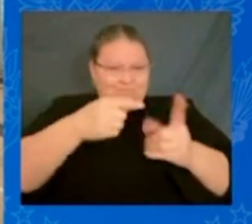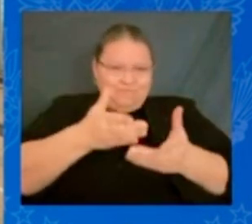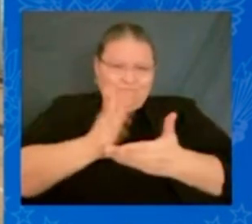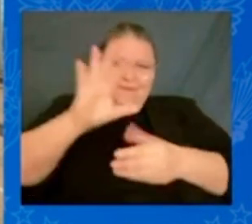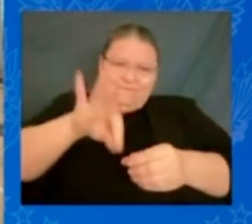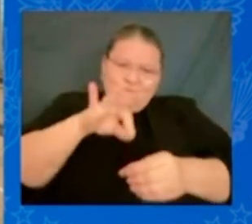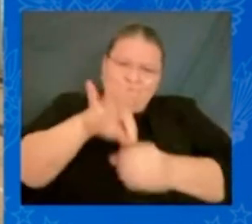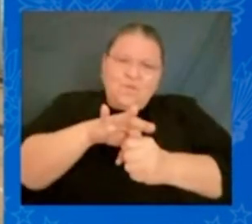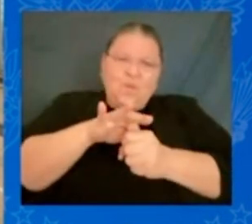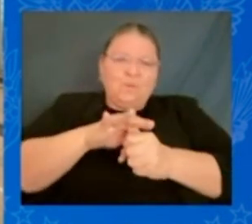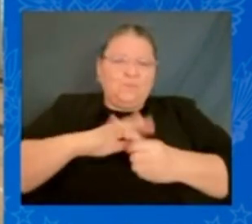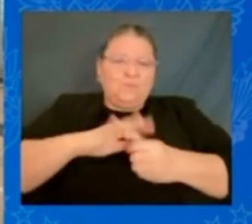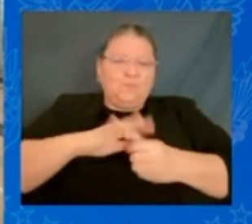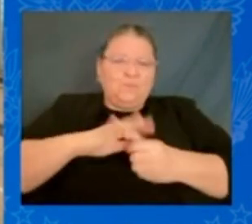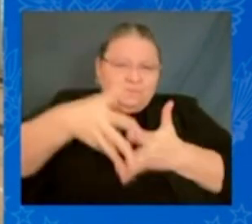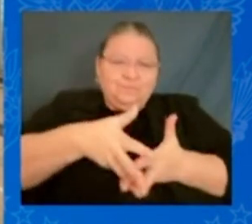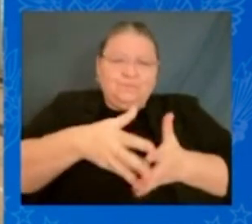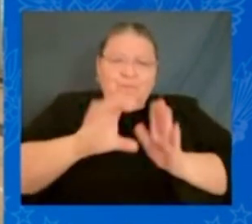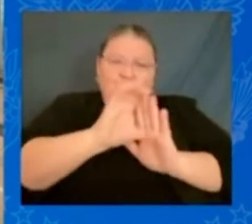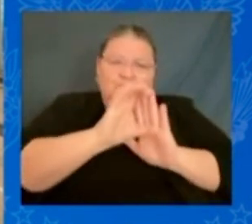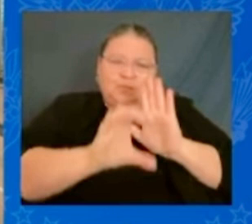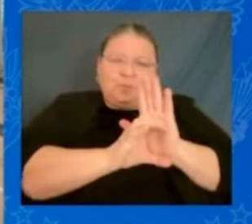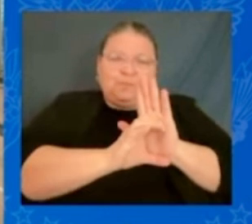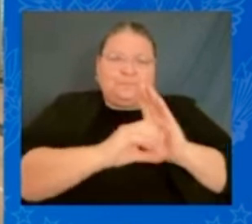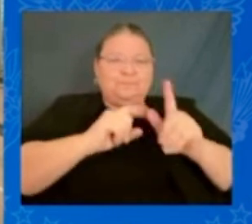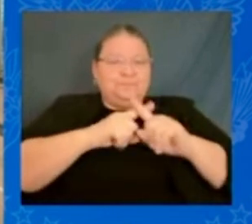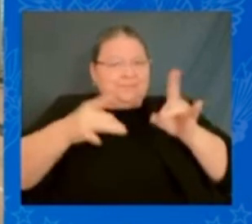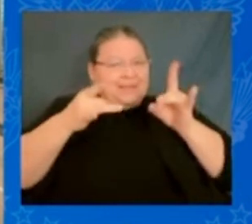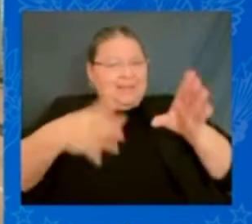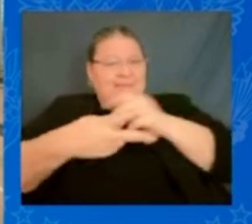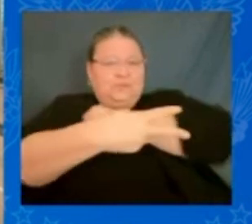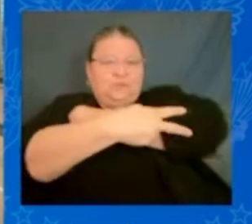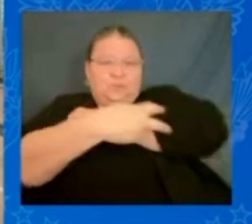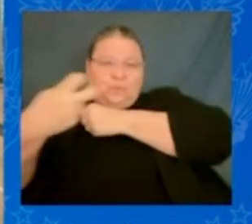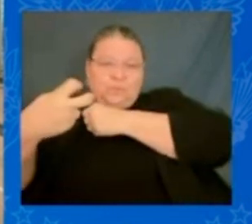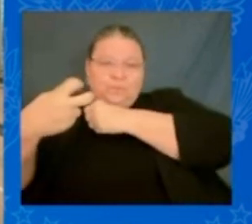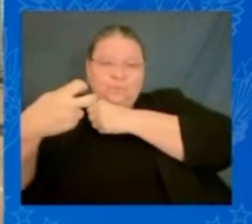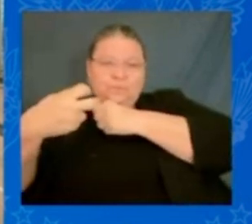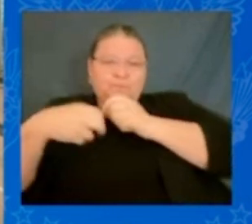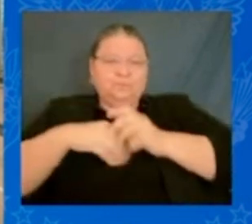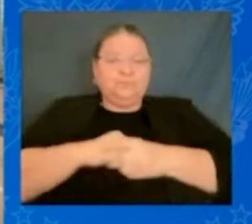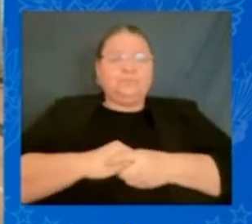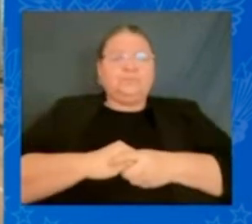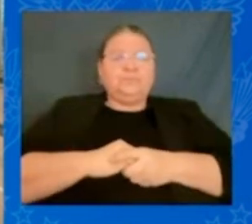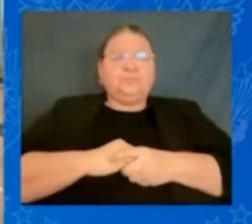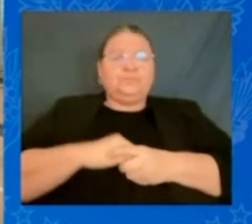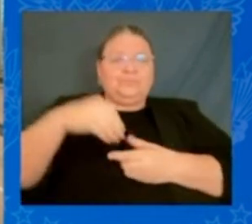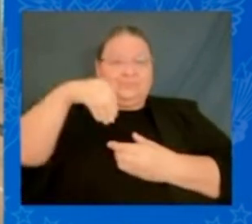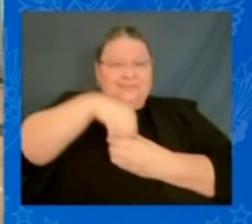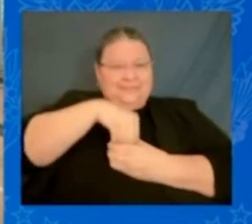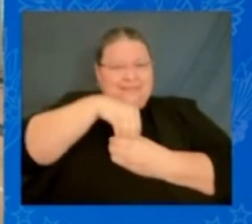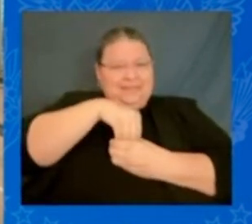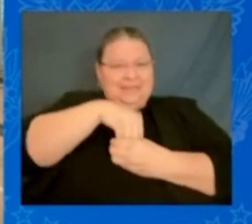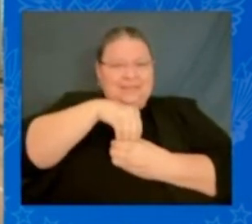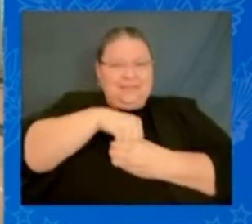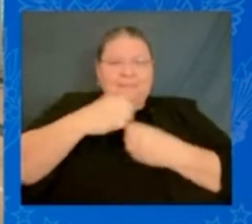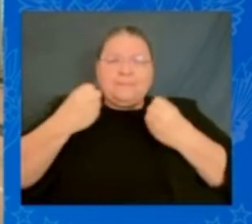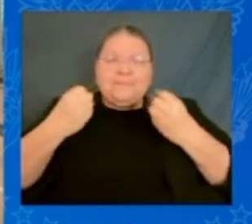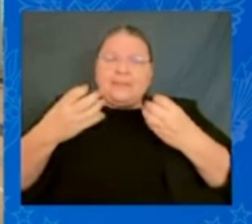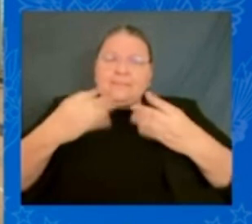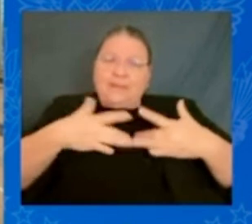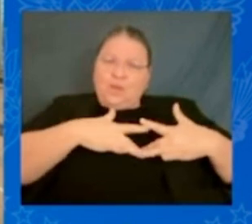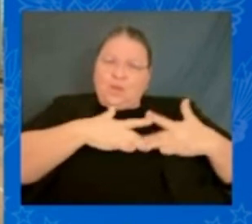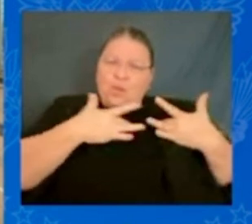by hate, harbored in too many hearts. With unflinching courage, foot